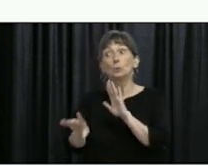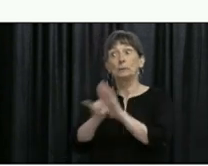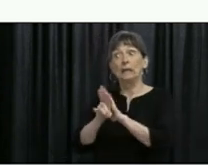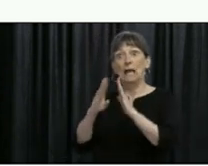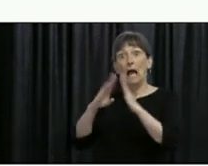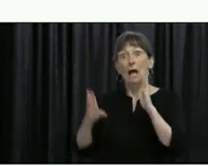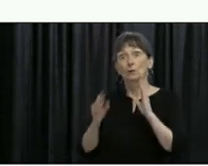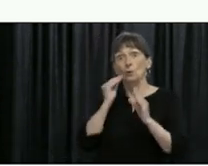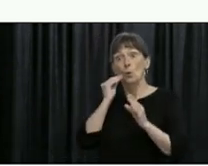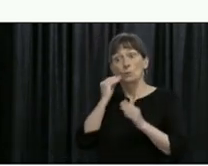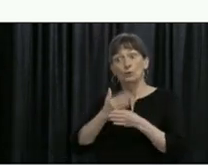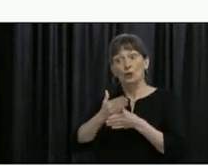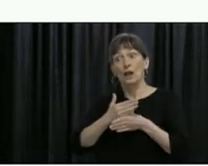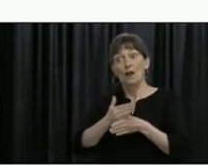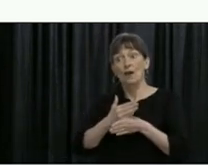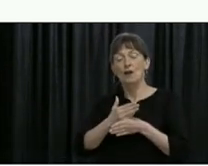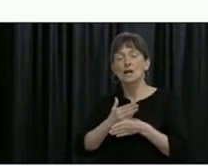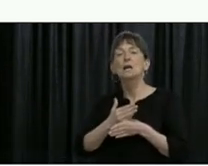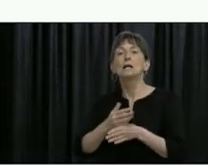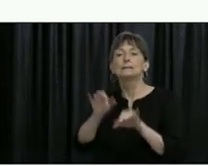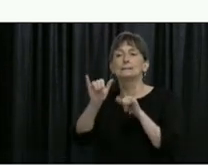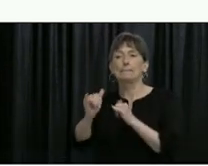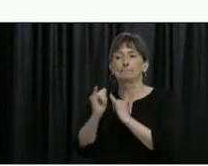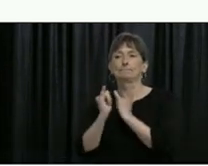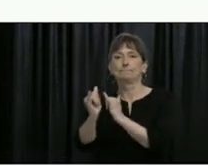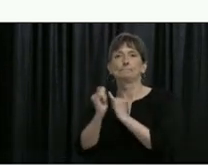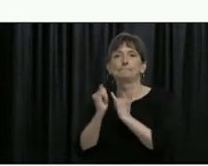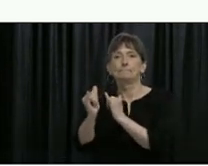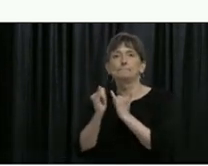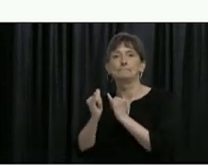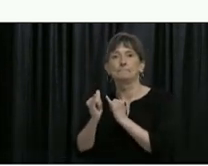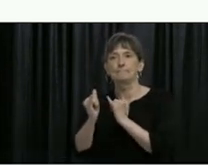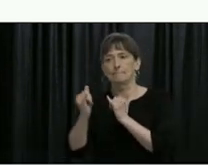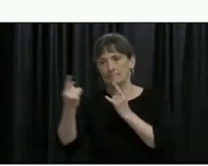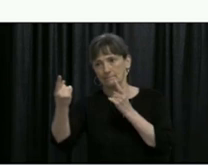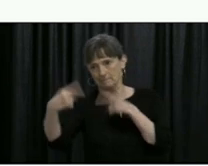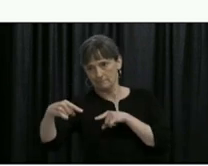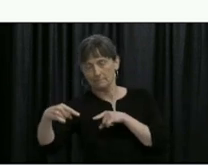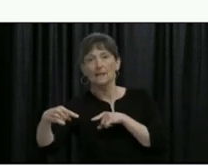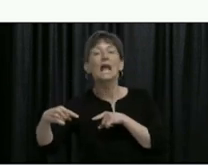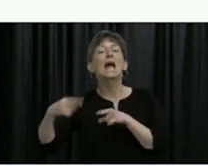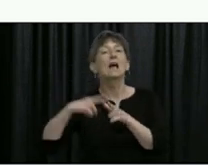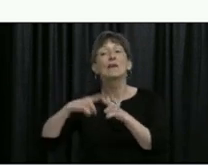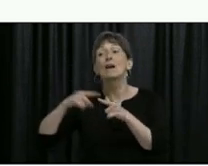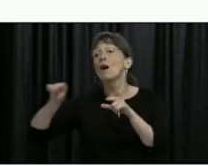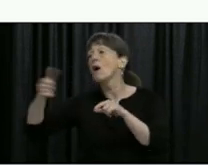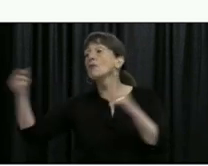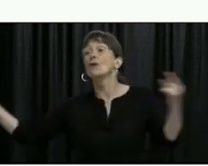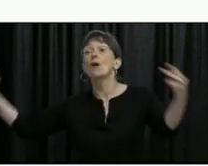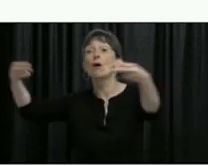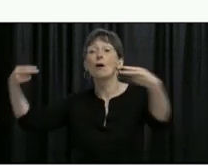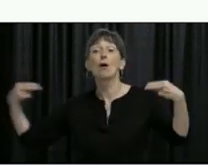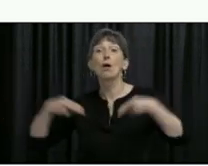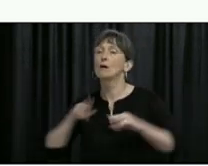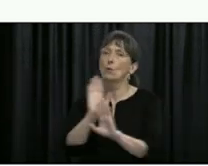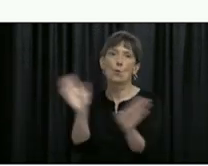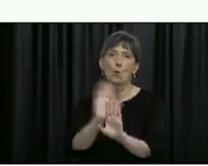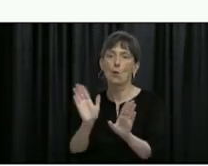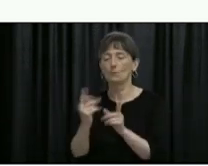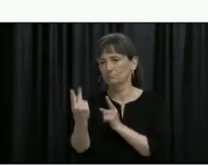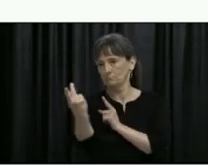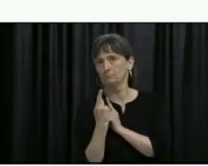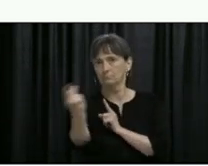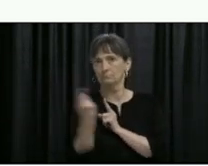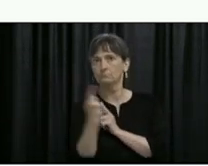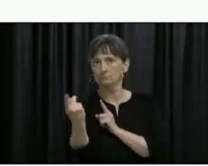they should not change. Before determining if and how to expand your bubble, it is best to have a